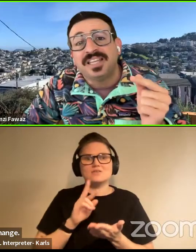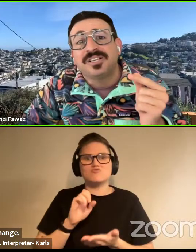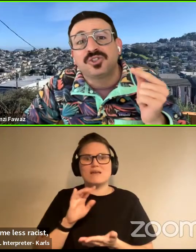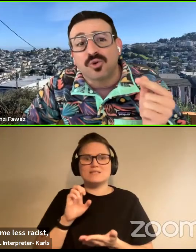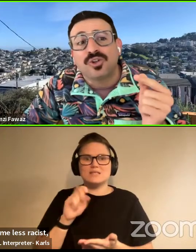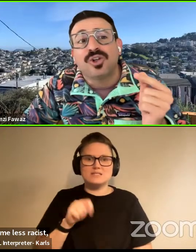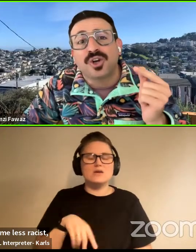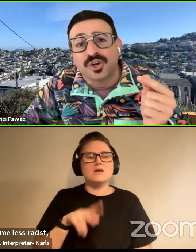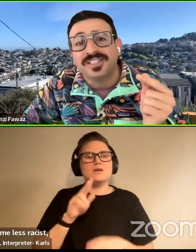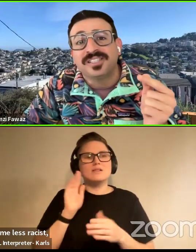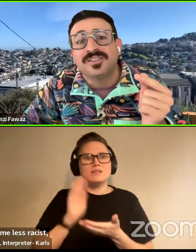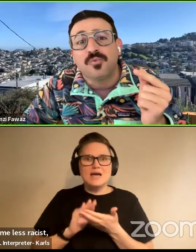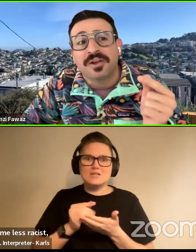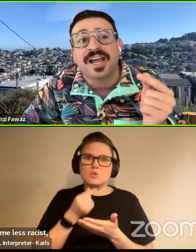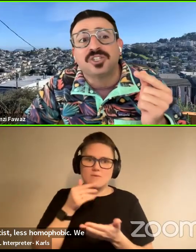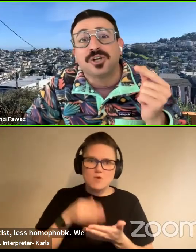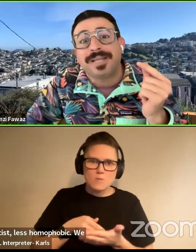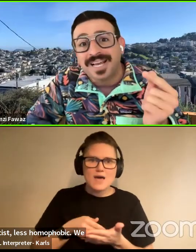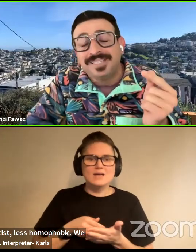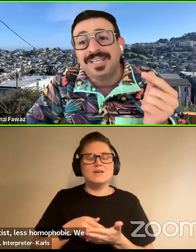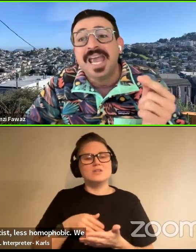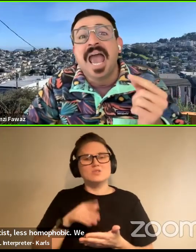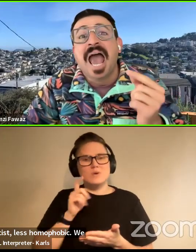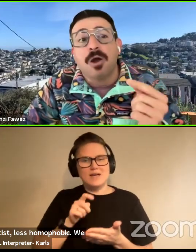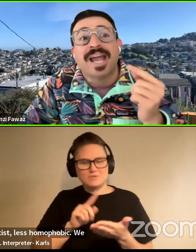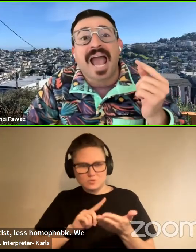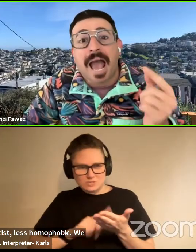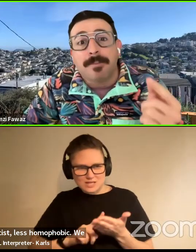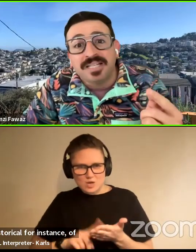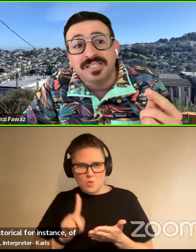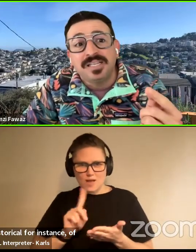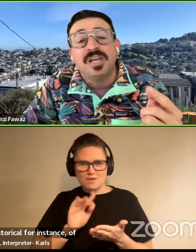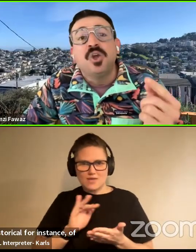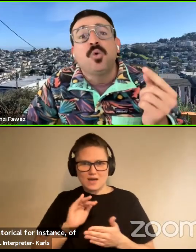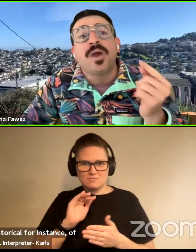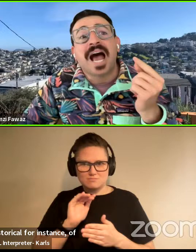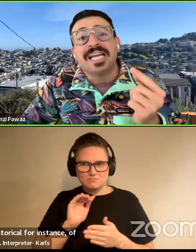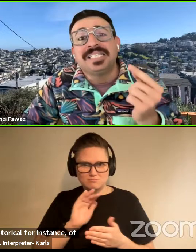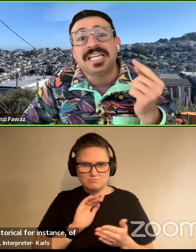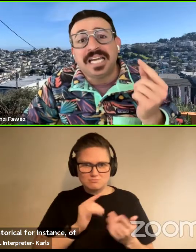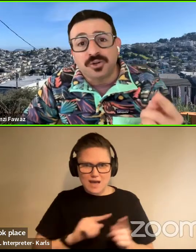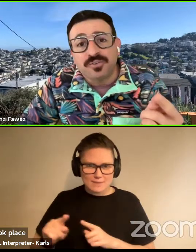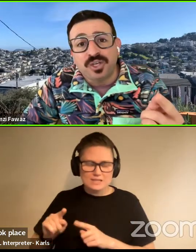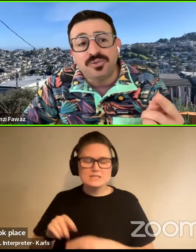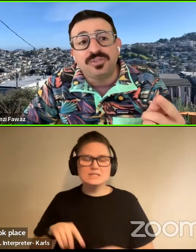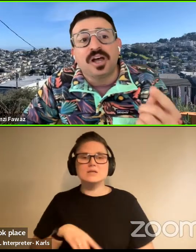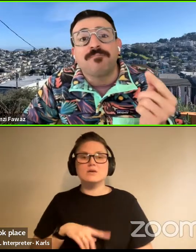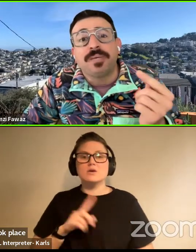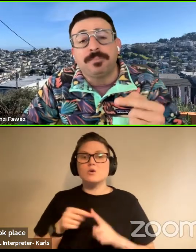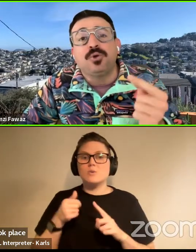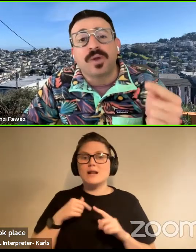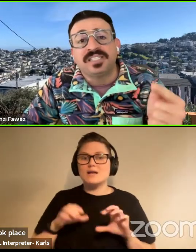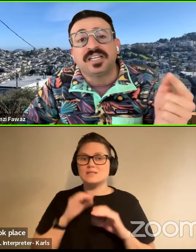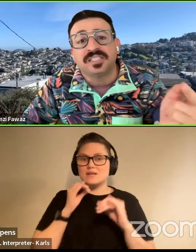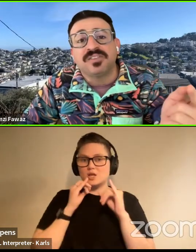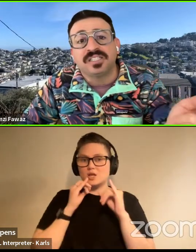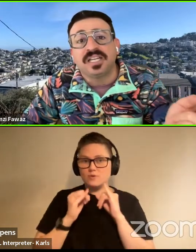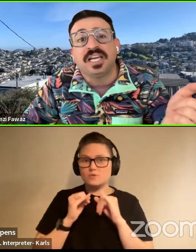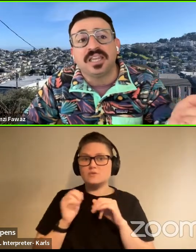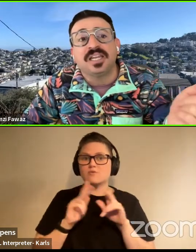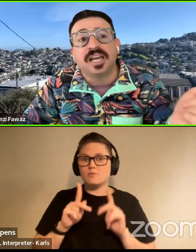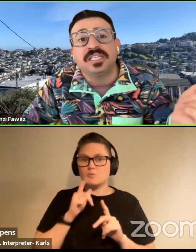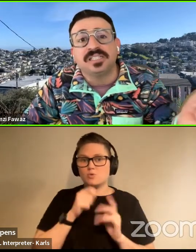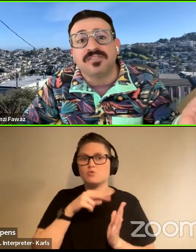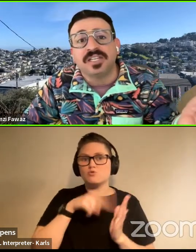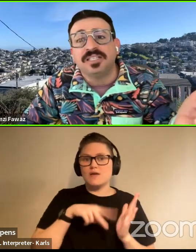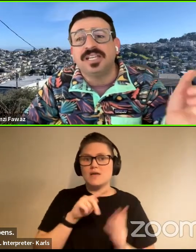to actually study the historical occurrences of where that took place, how it happens. When I did interviews of people who read tales